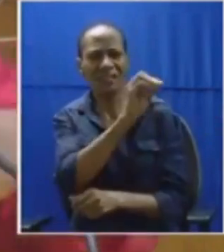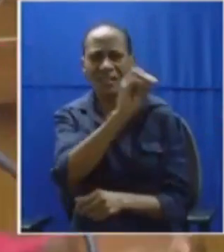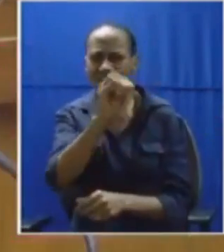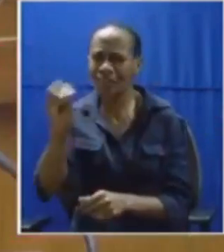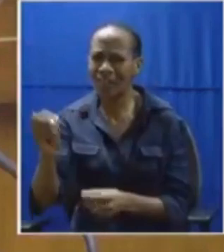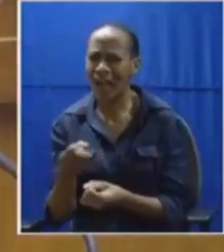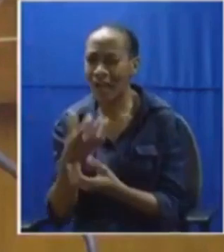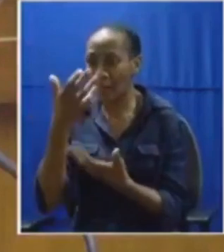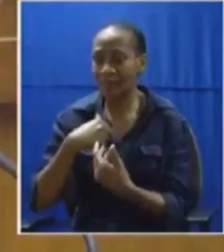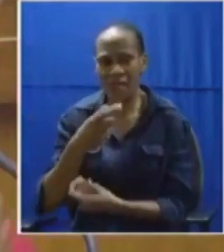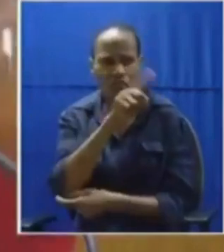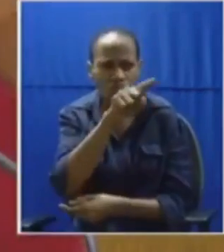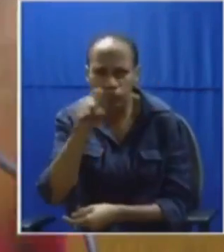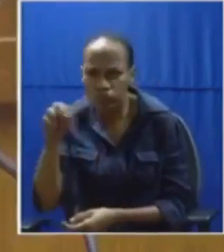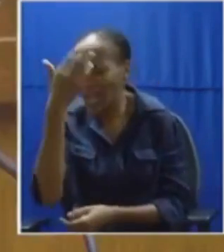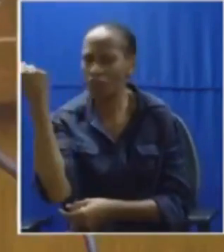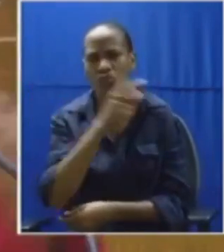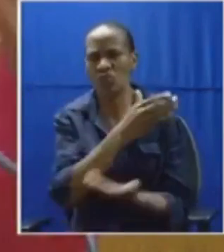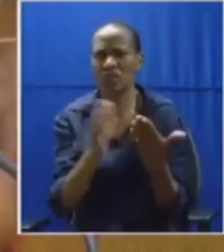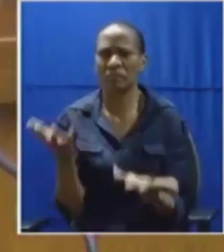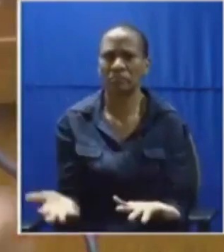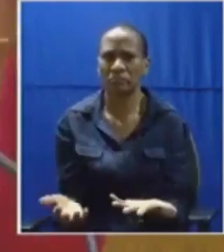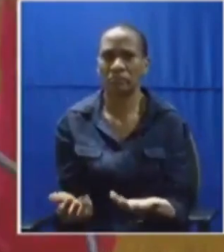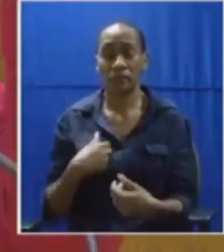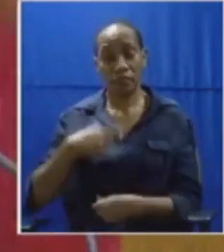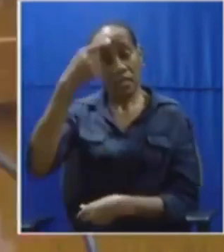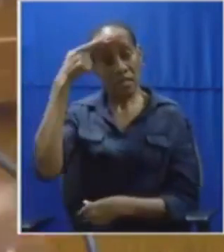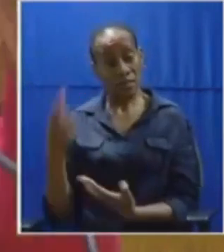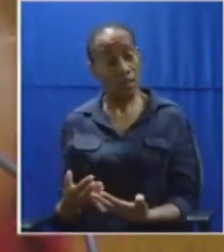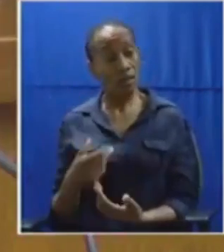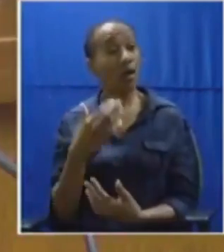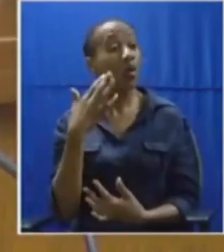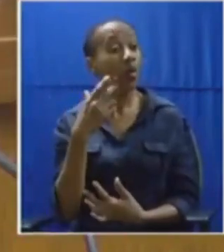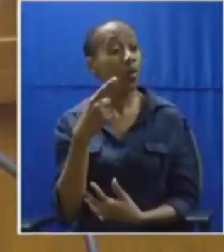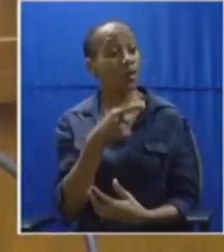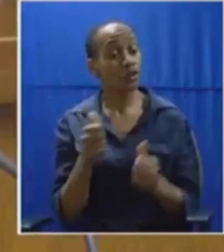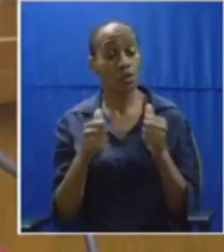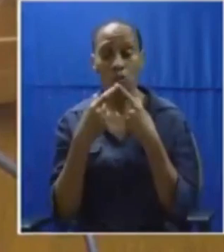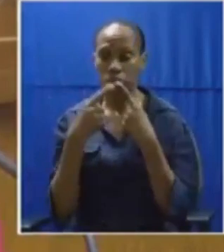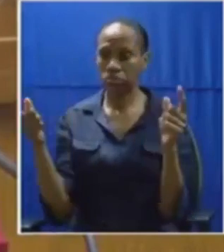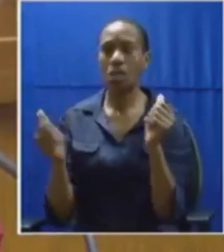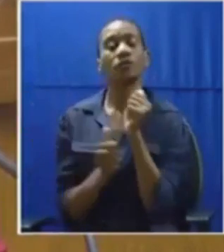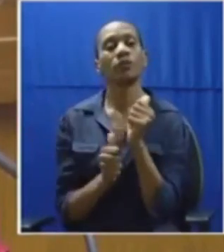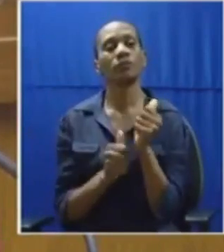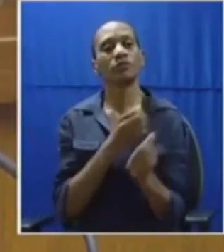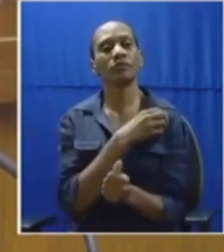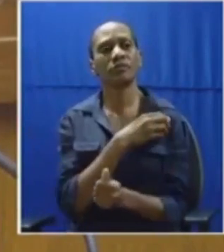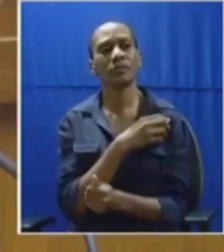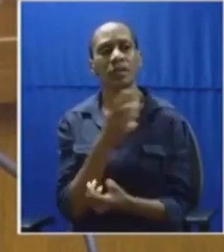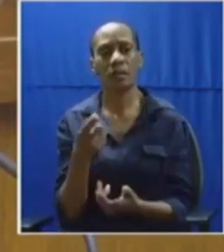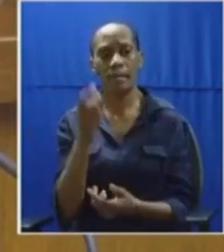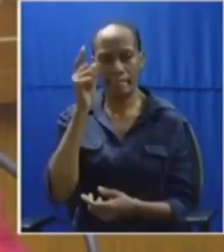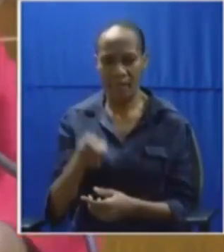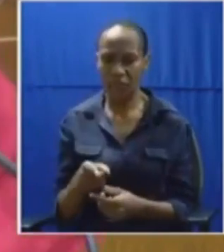i don't even know them and i think that where you introduce a deputy minister you must justify it